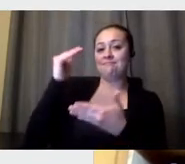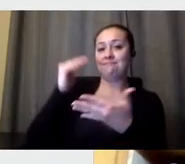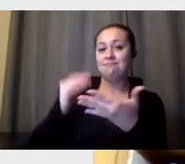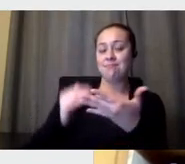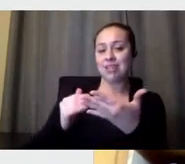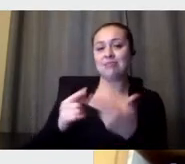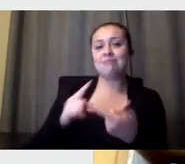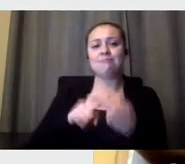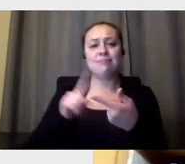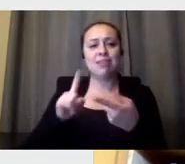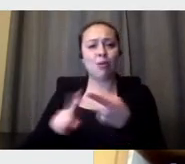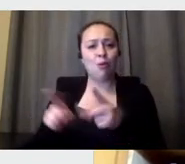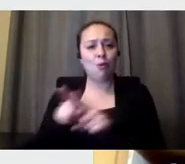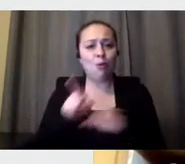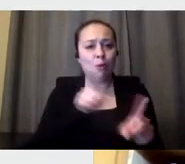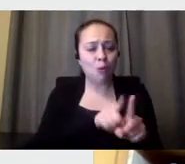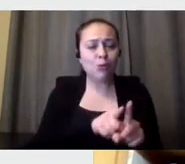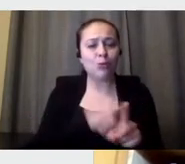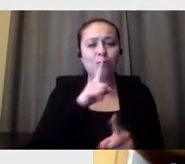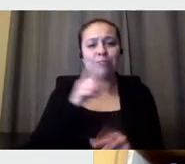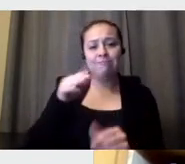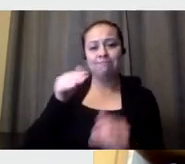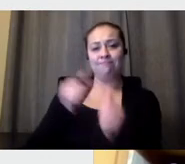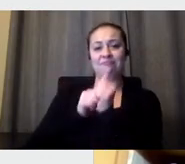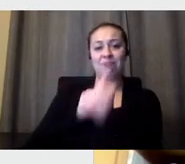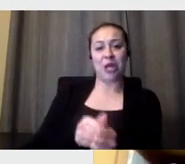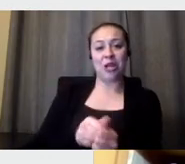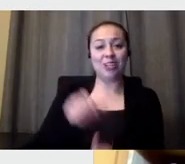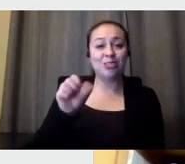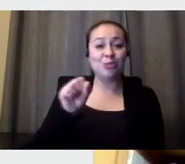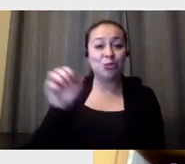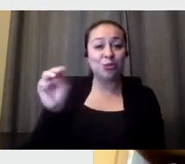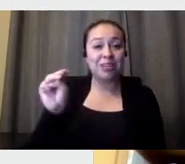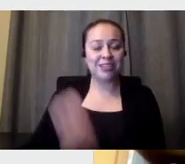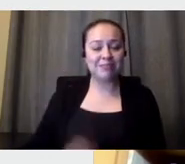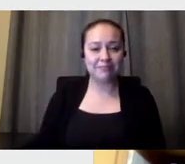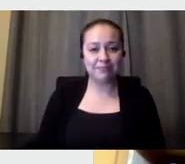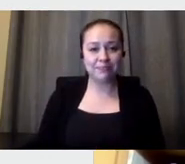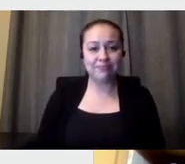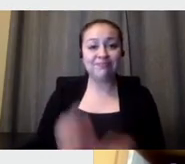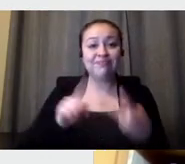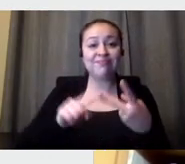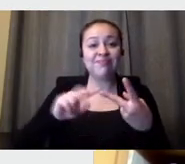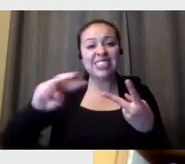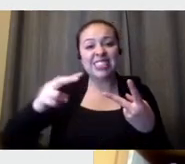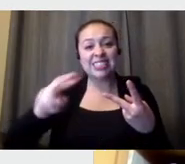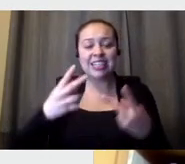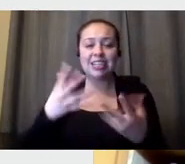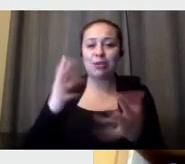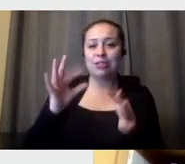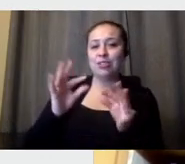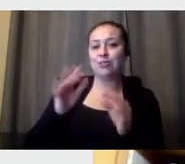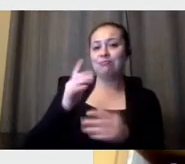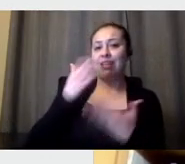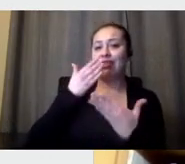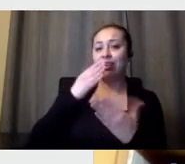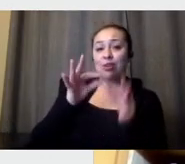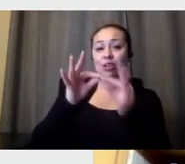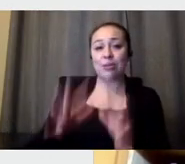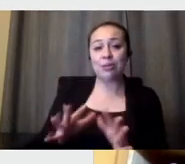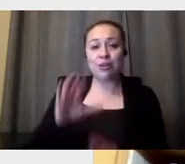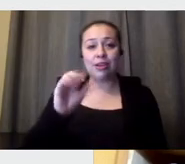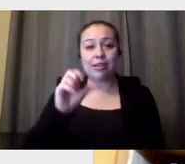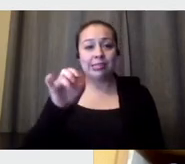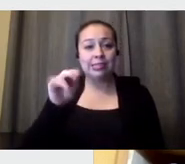our social channels. I'd like to also thank our interpreters for this evening, Cassandra Flores and Ash Harper,